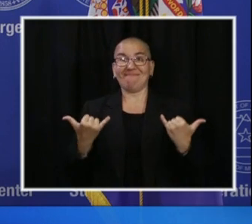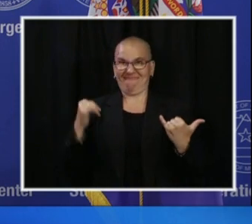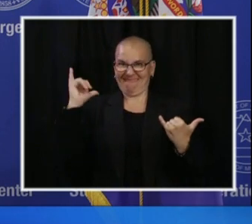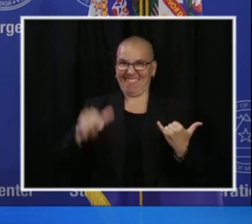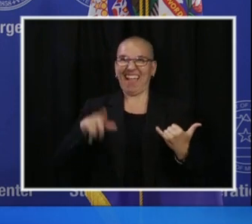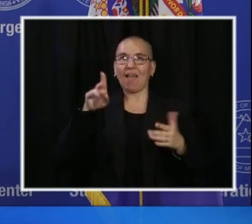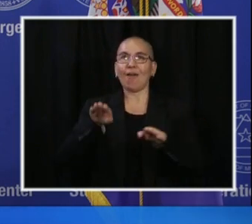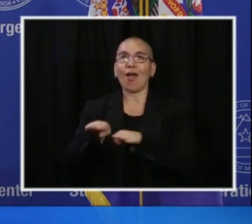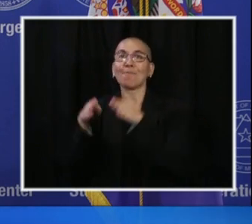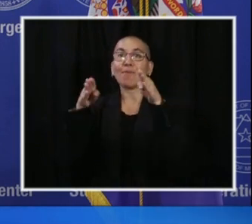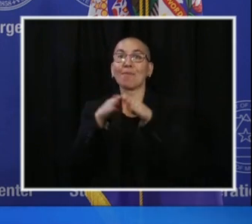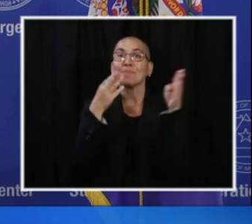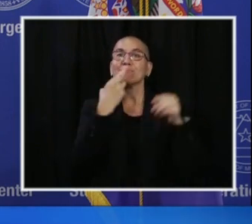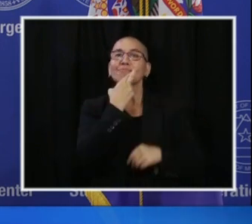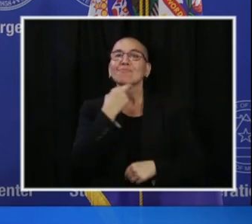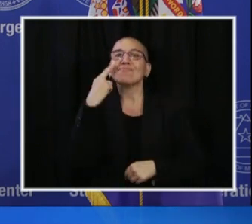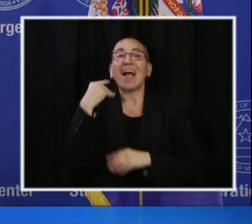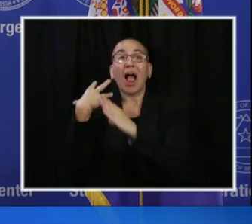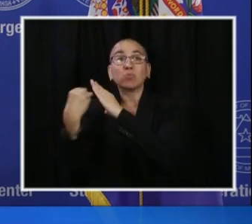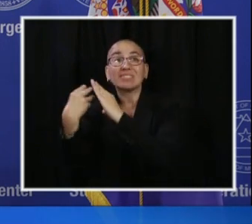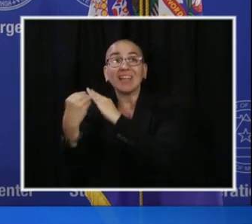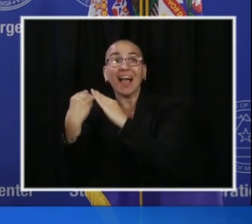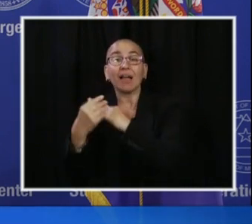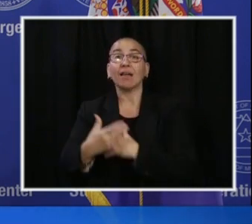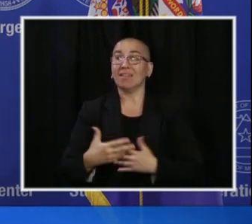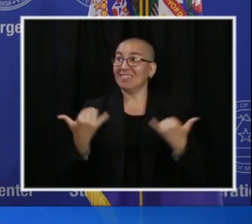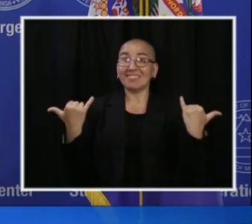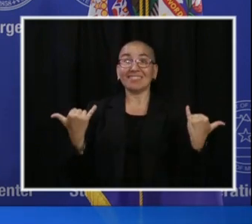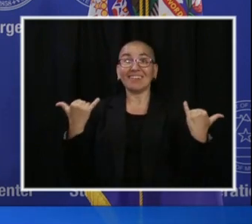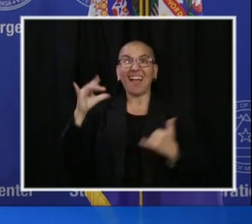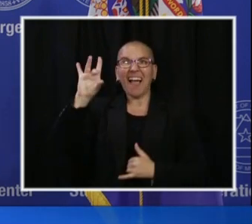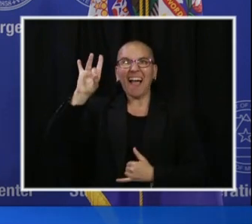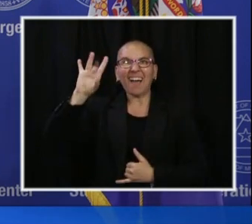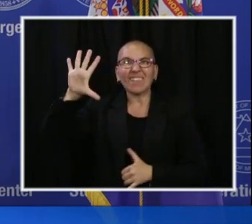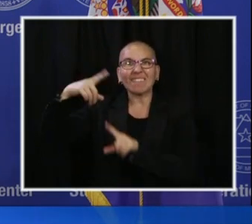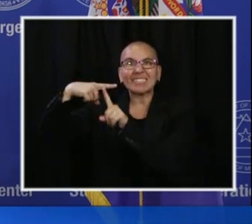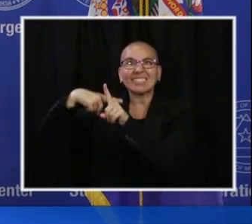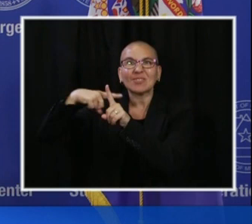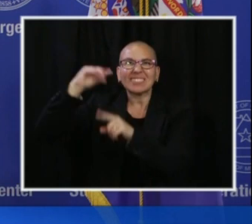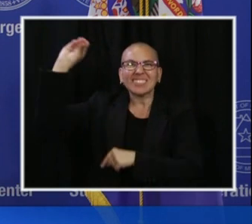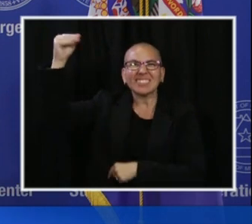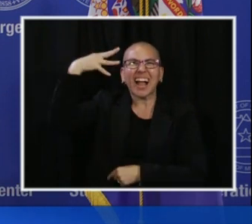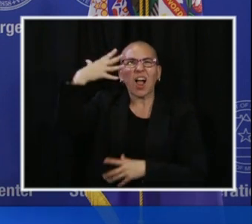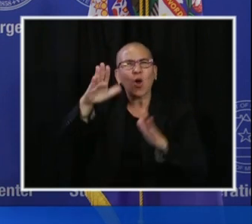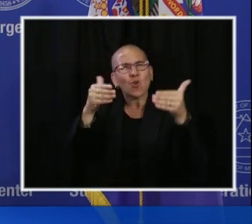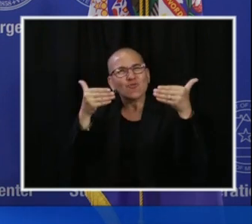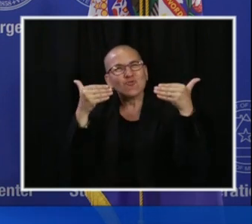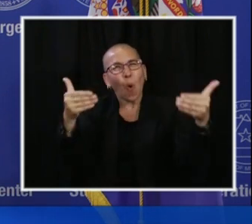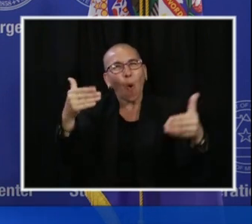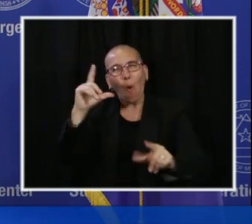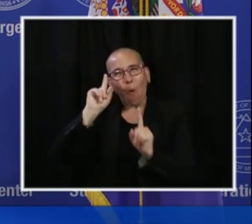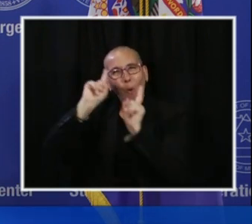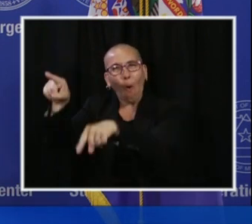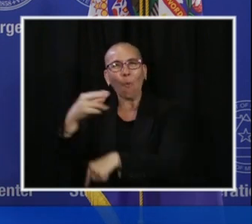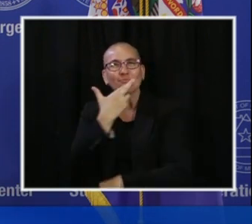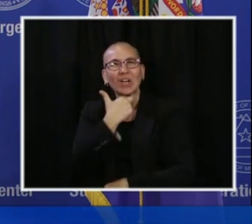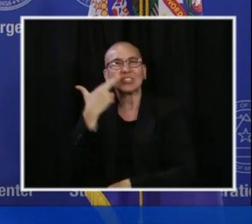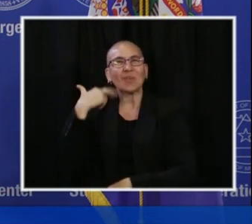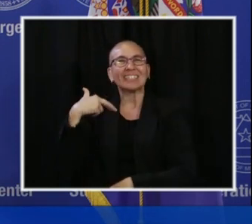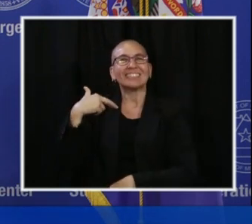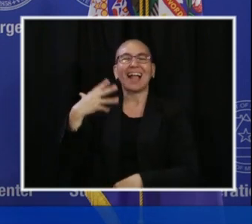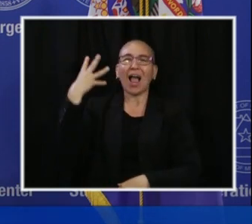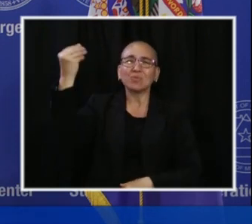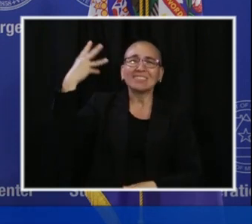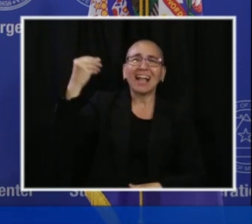restaurants across the state that are ready to do that. This is a time for community to gather outside, gather outside